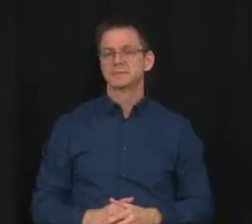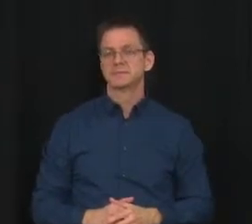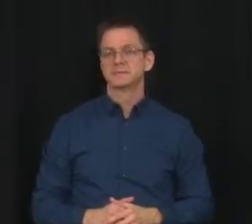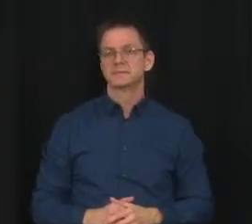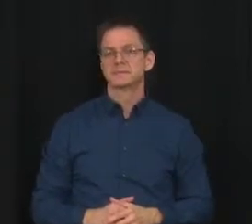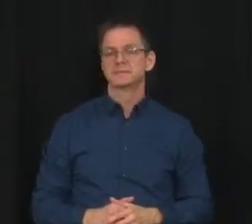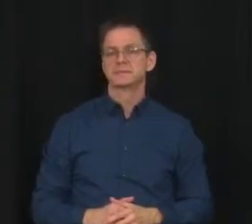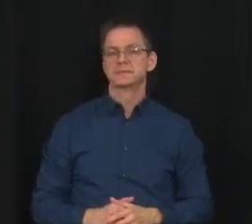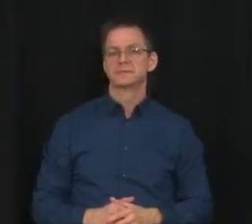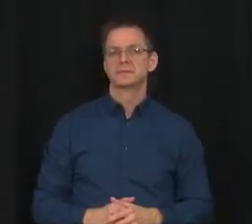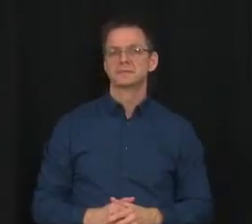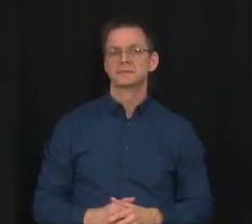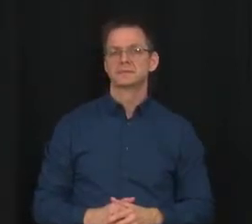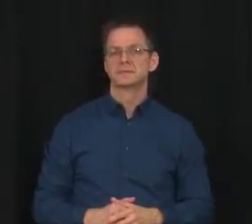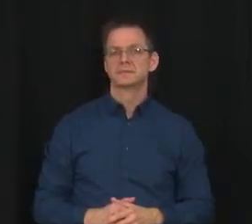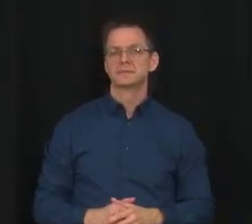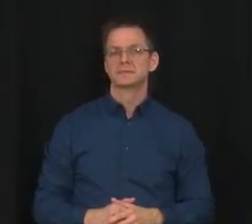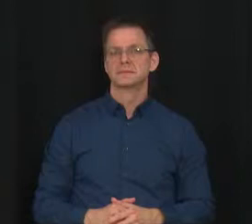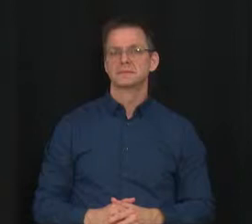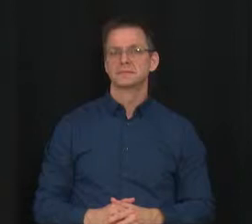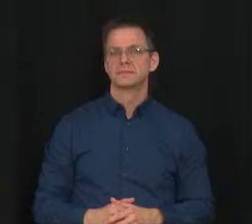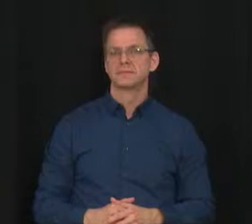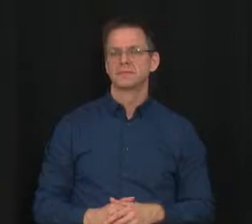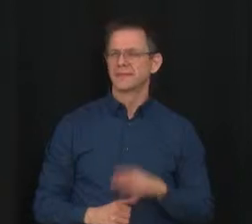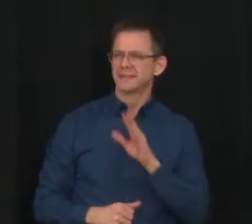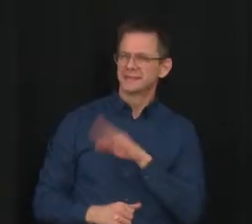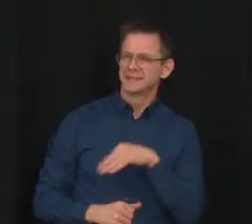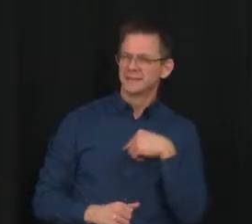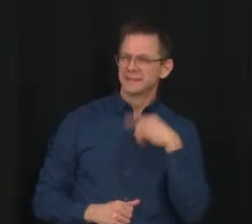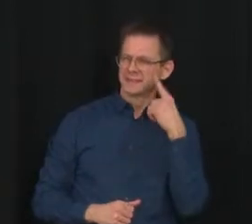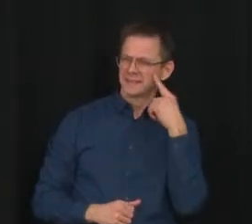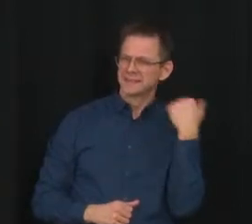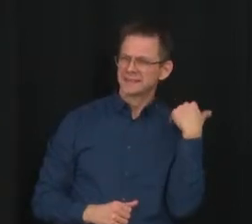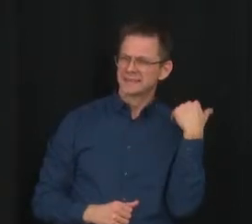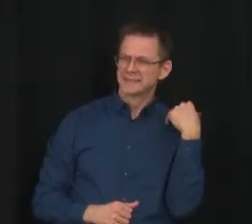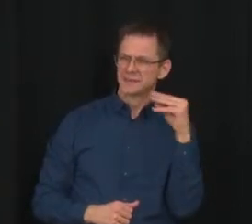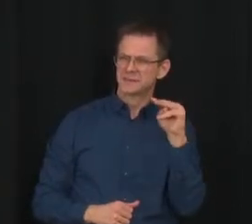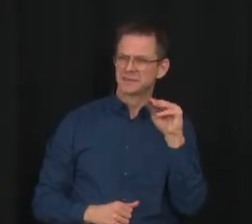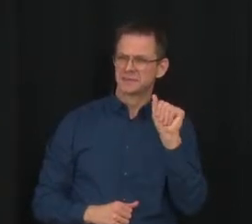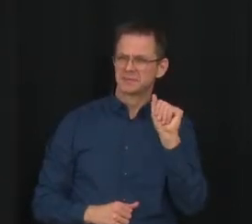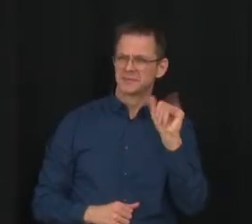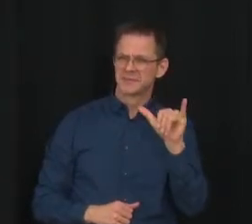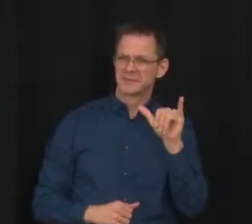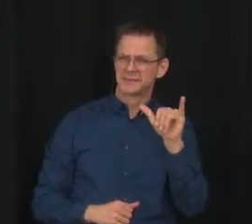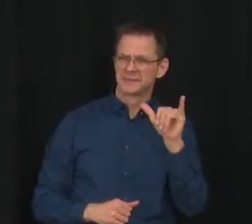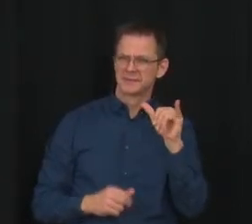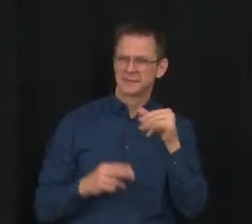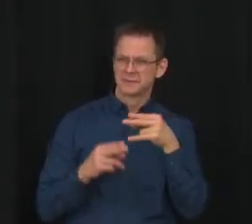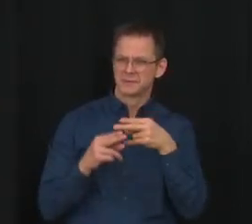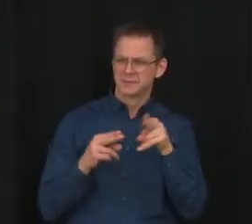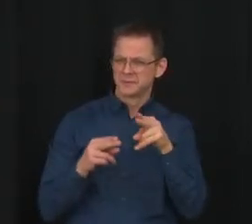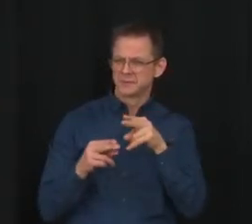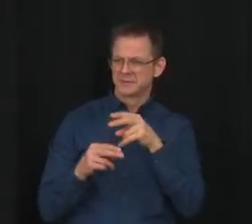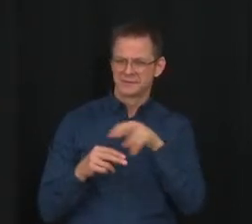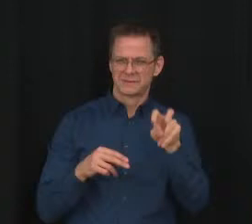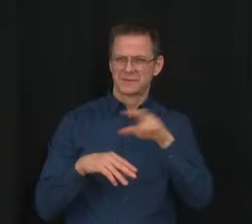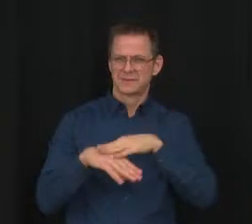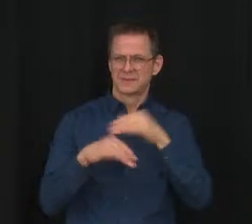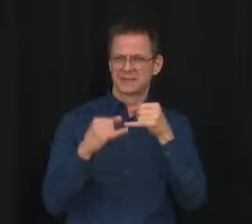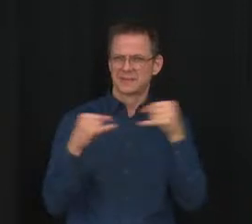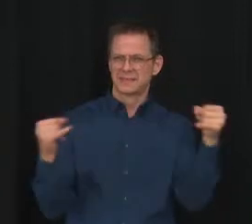May, when schools went online for a time, I believe it was then, that the driver of that was teachers